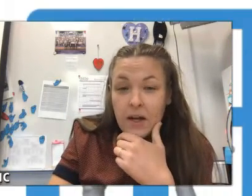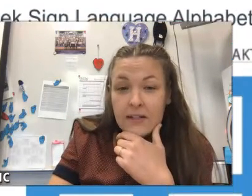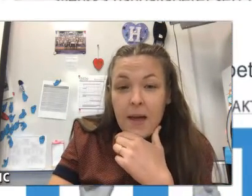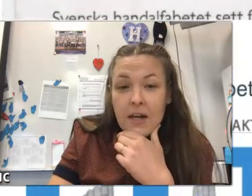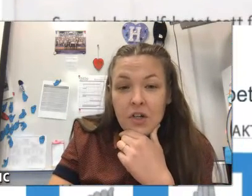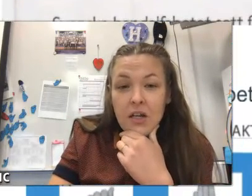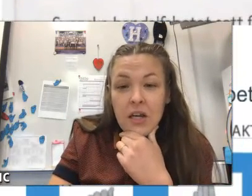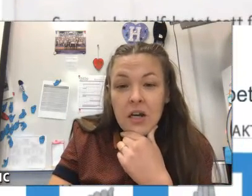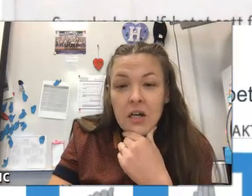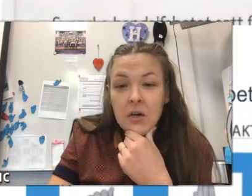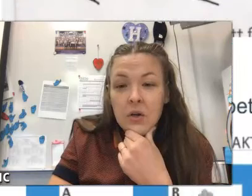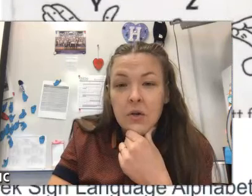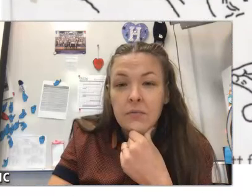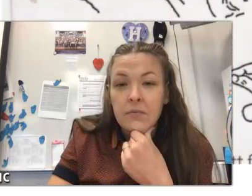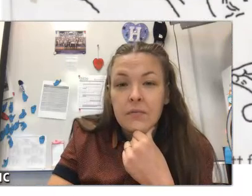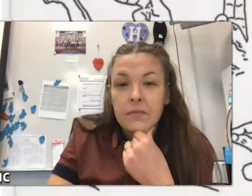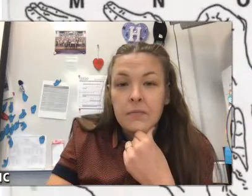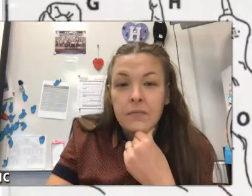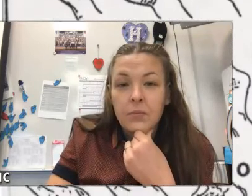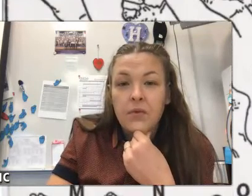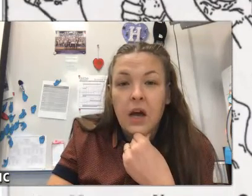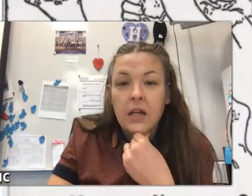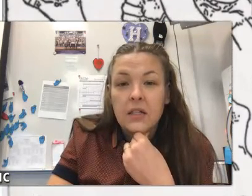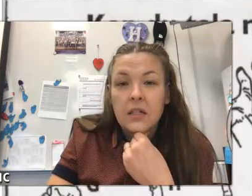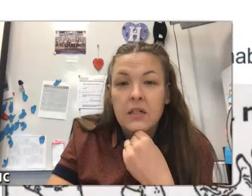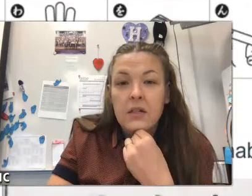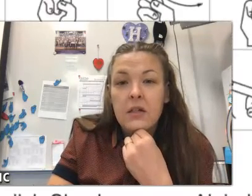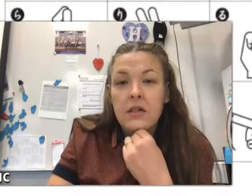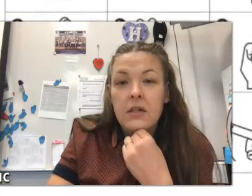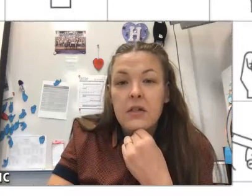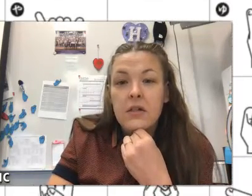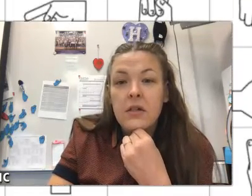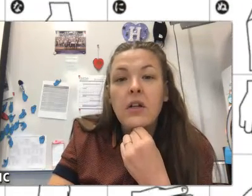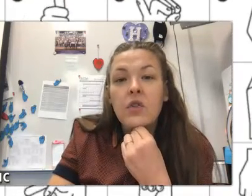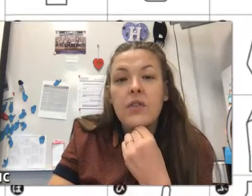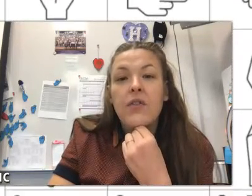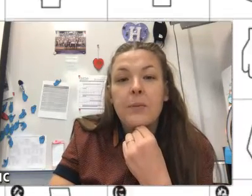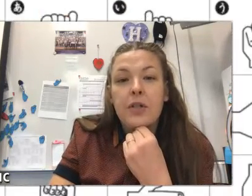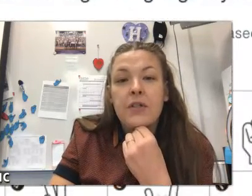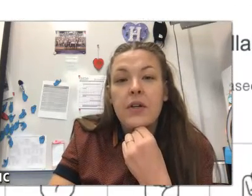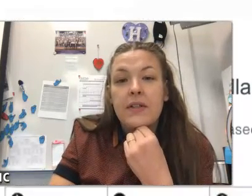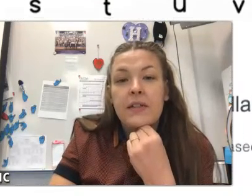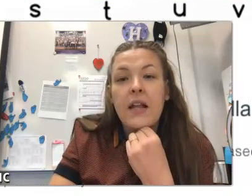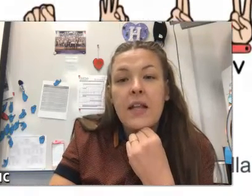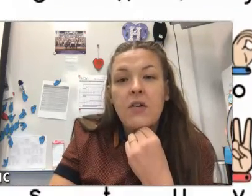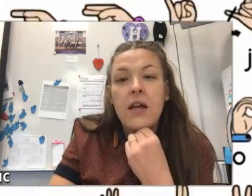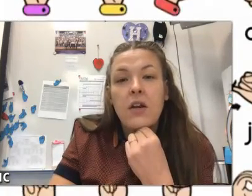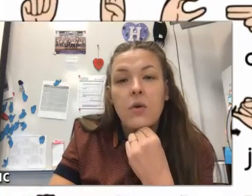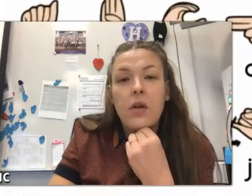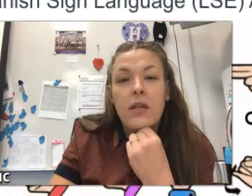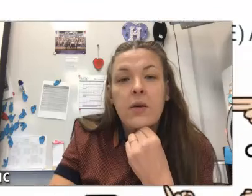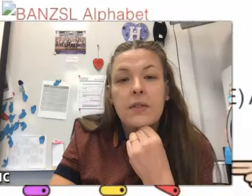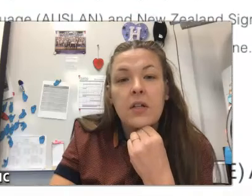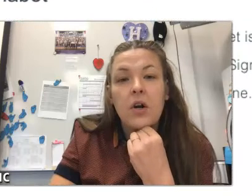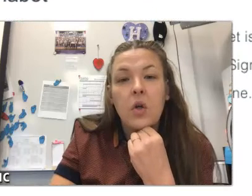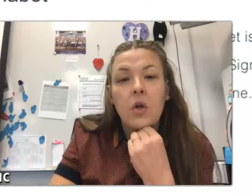We've got Spanish on here. We've got all sorts of options. You can scan the internet